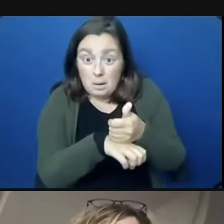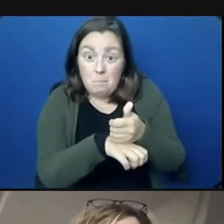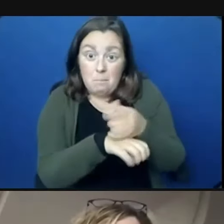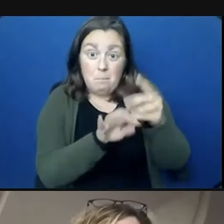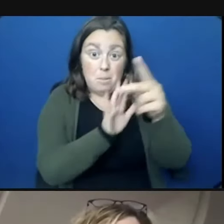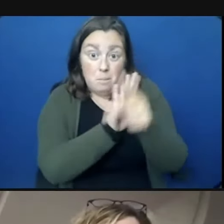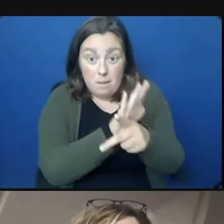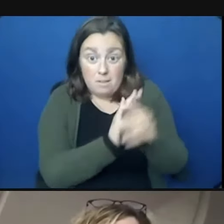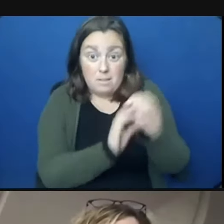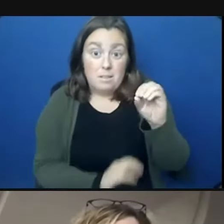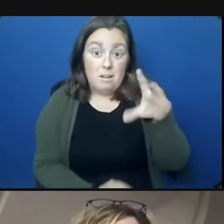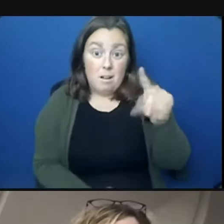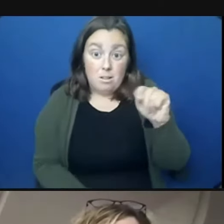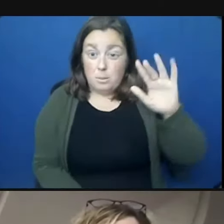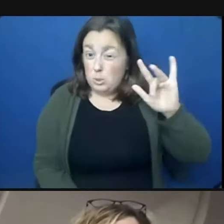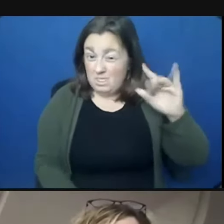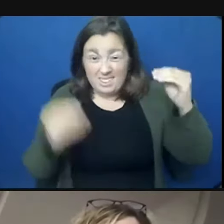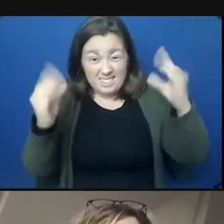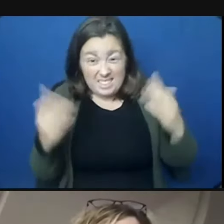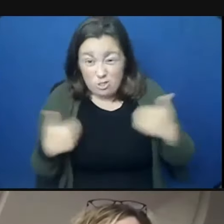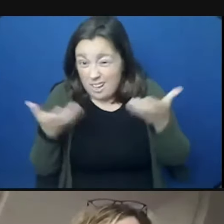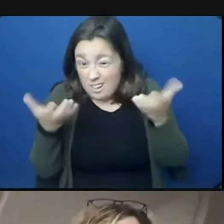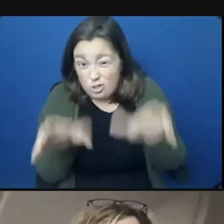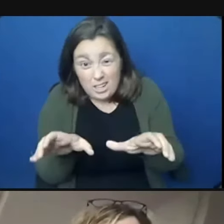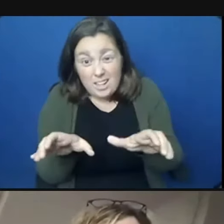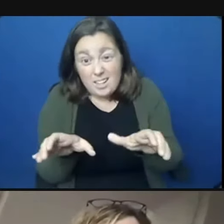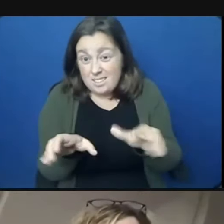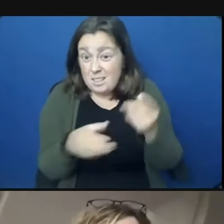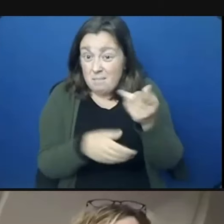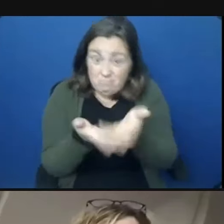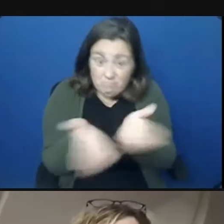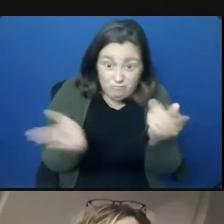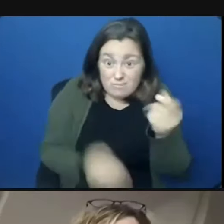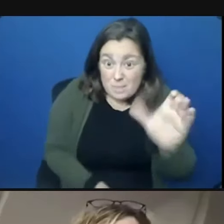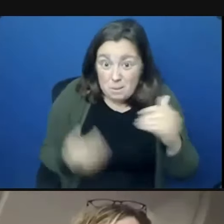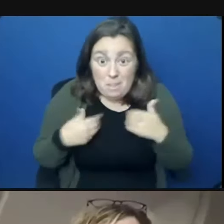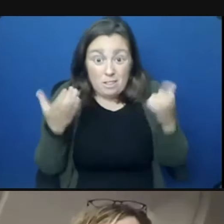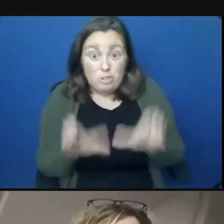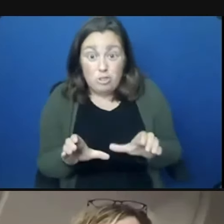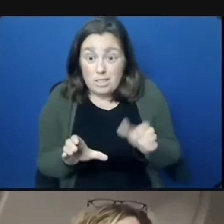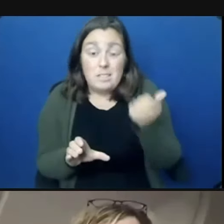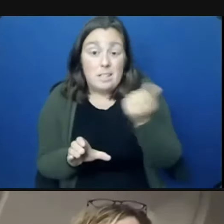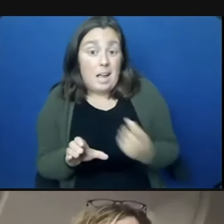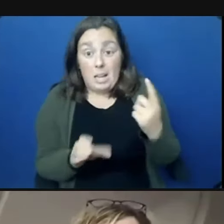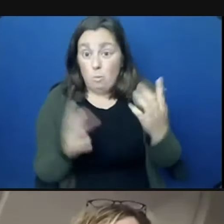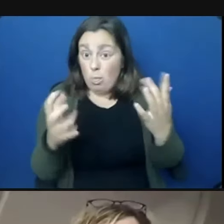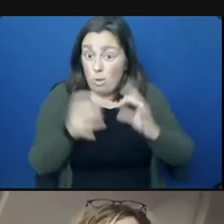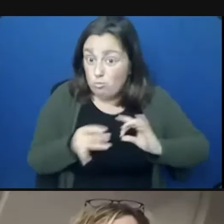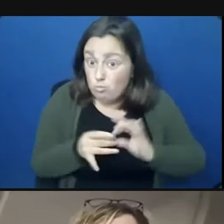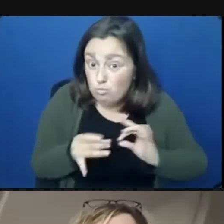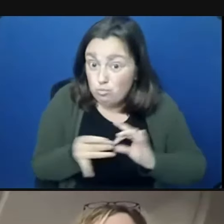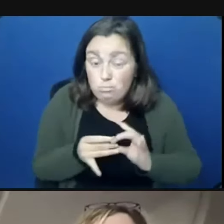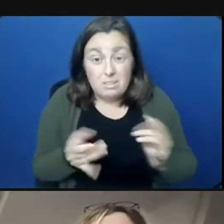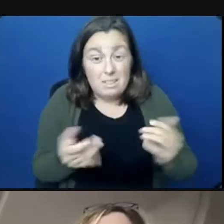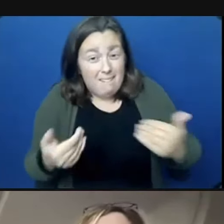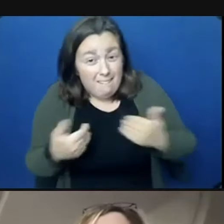just want to make it very clear. The teachers, the teachers had a chance. The public had a chance. Anyone who had any say in what was happening here